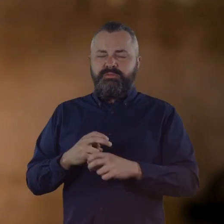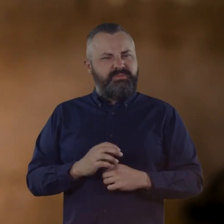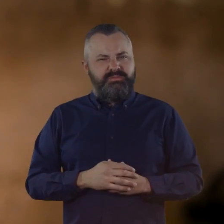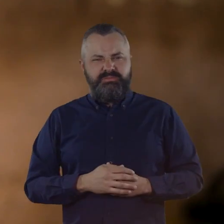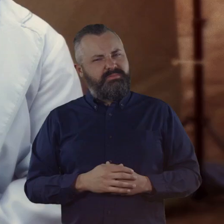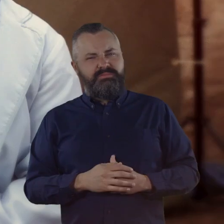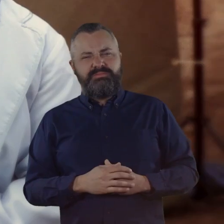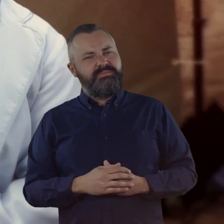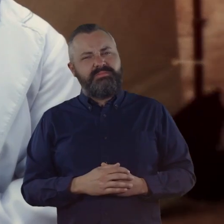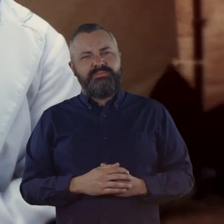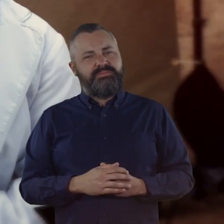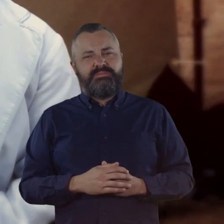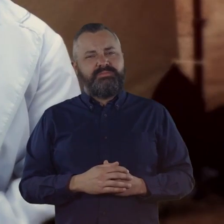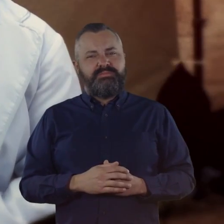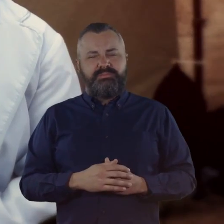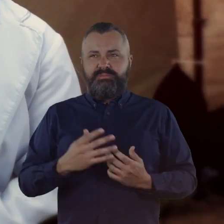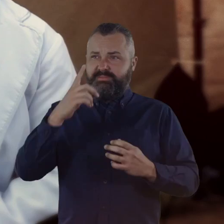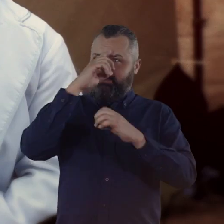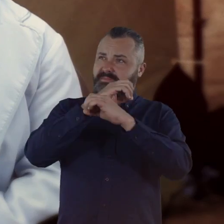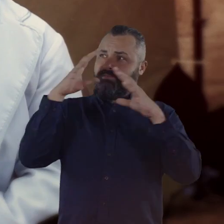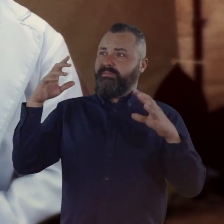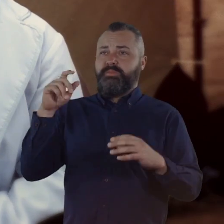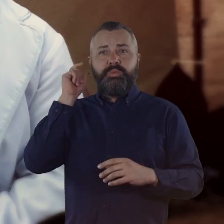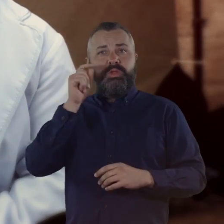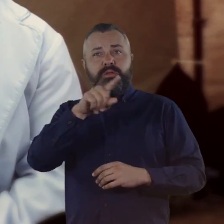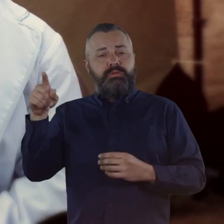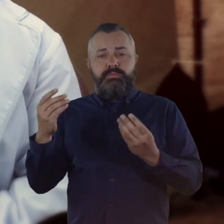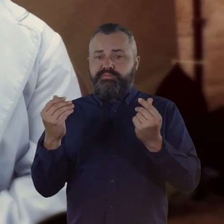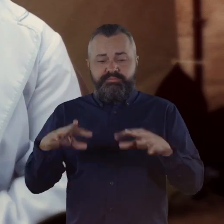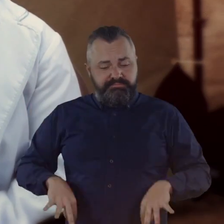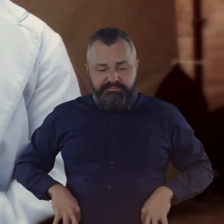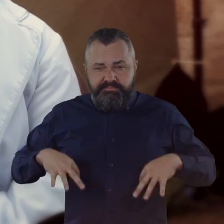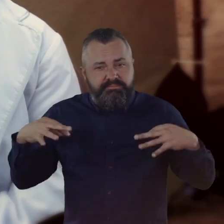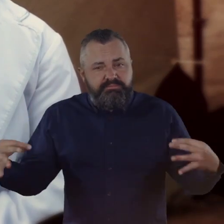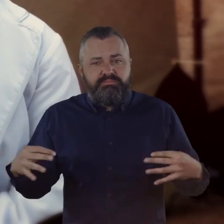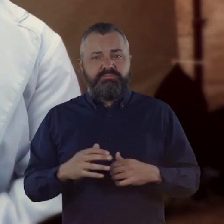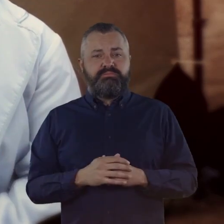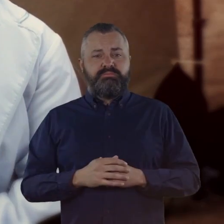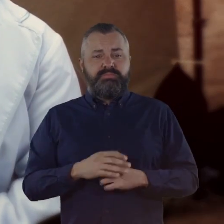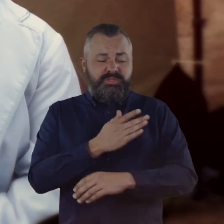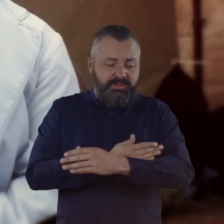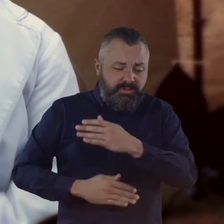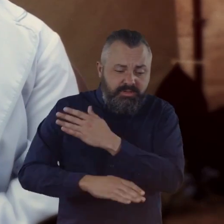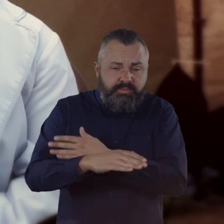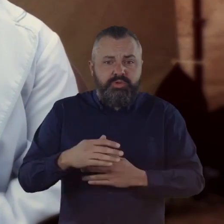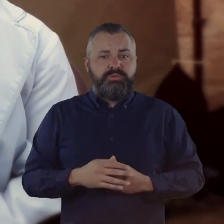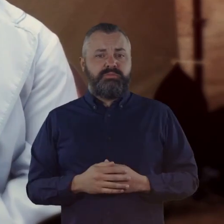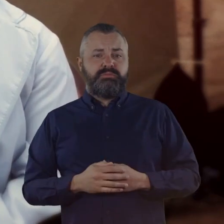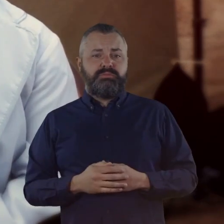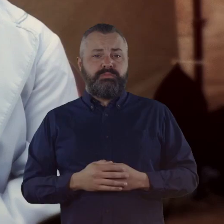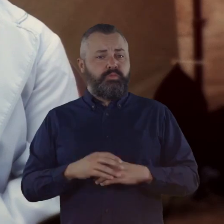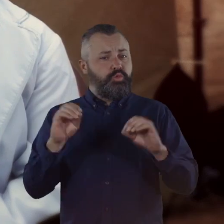it was awful to find out that she can be poor, she can be disabled, and she can be